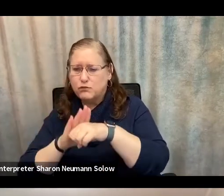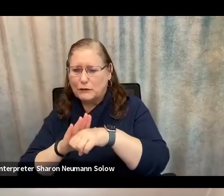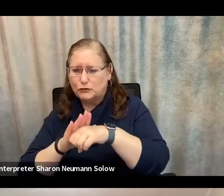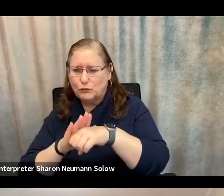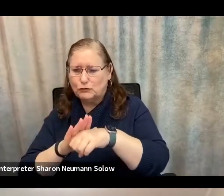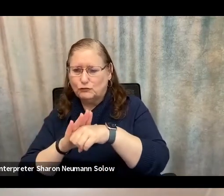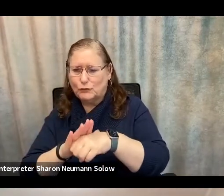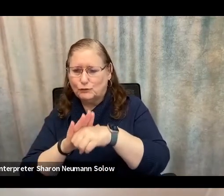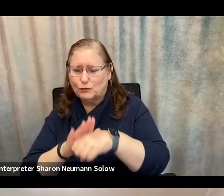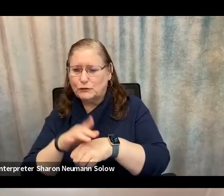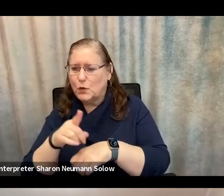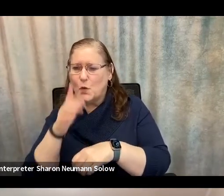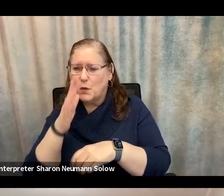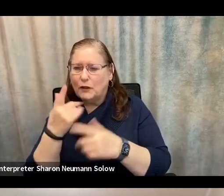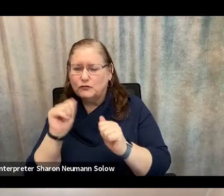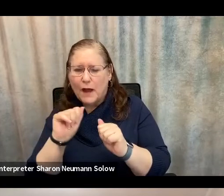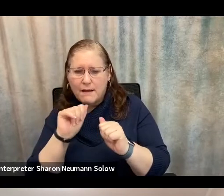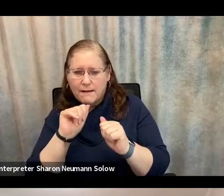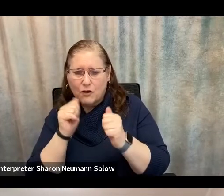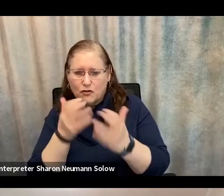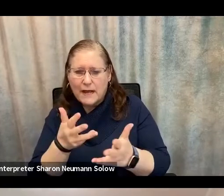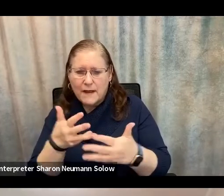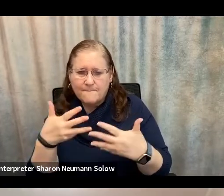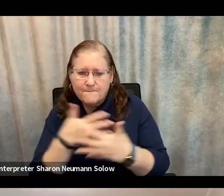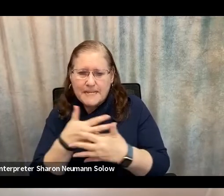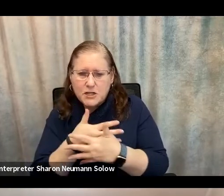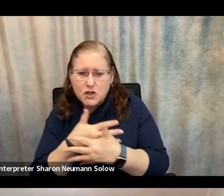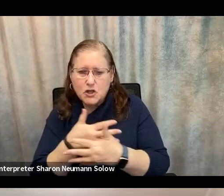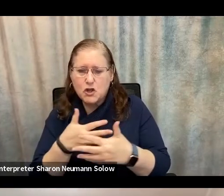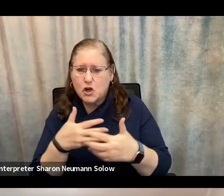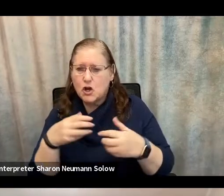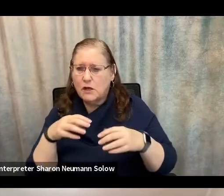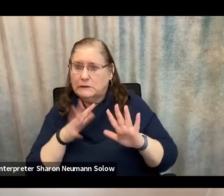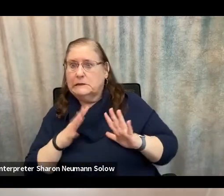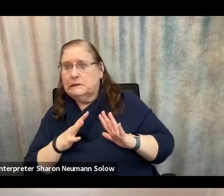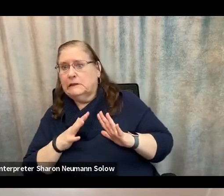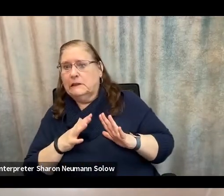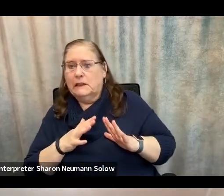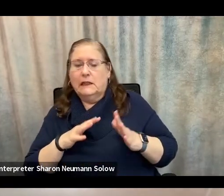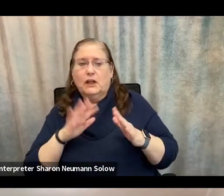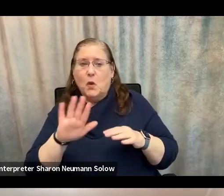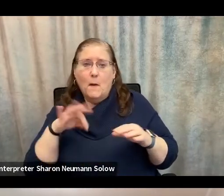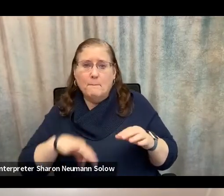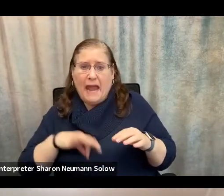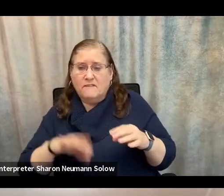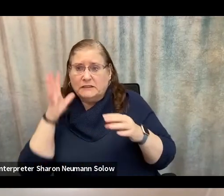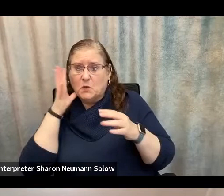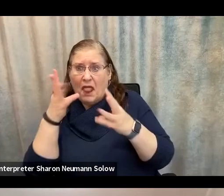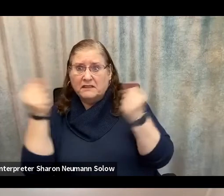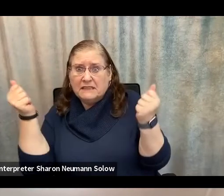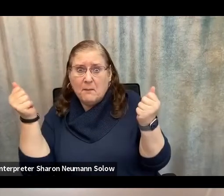points. They're going to try to create fear. They're going to try to intimidate. They're going to say your benefits are going to disappear.